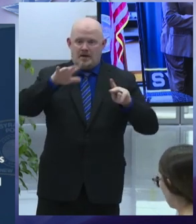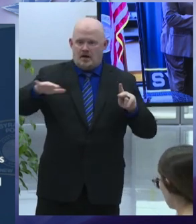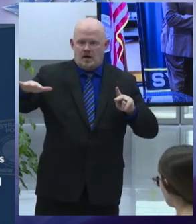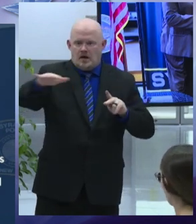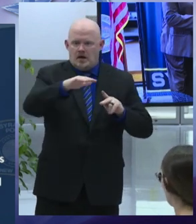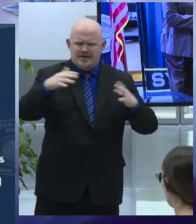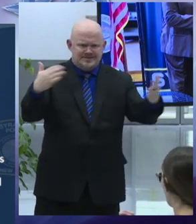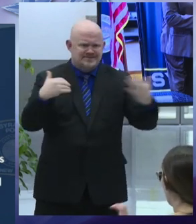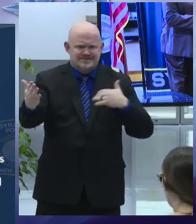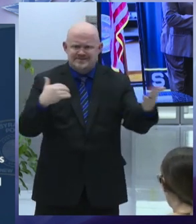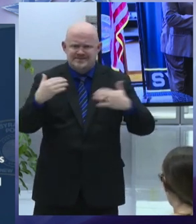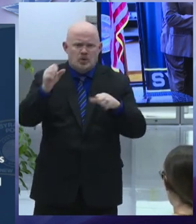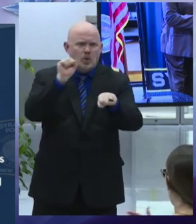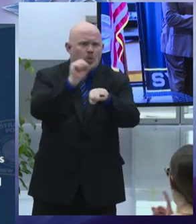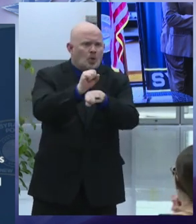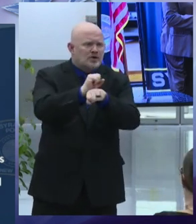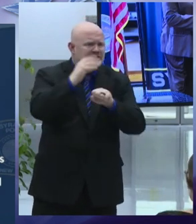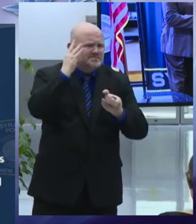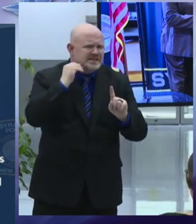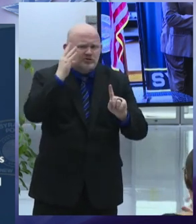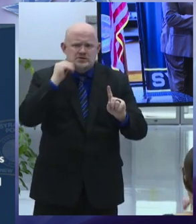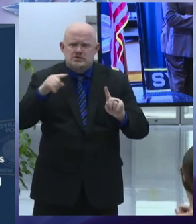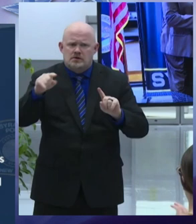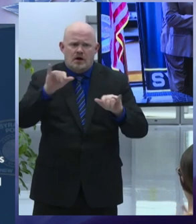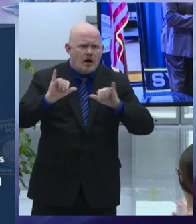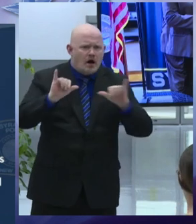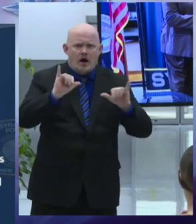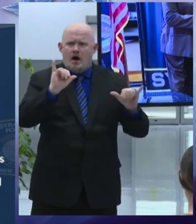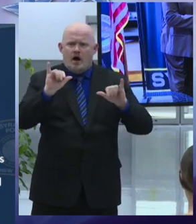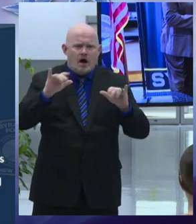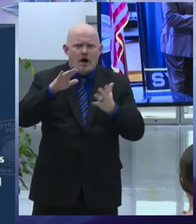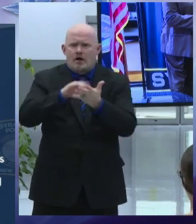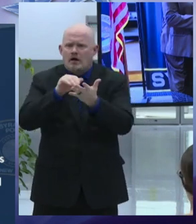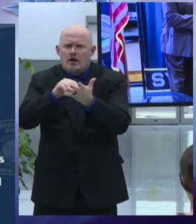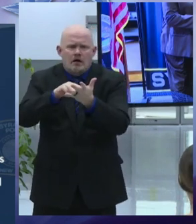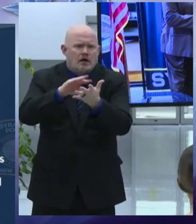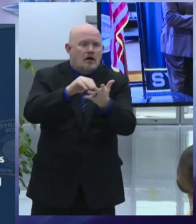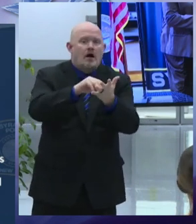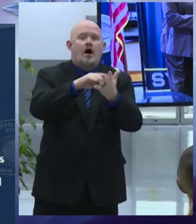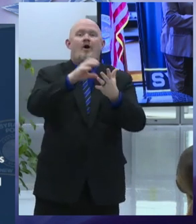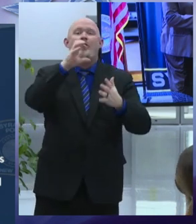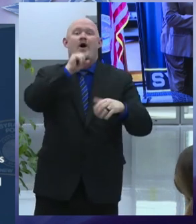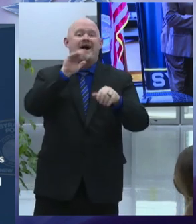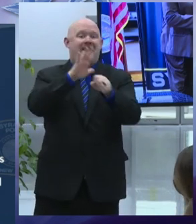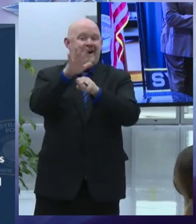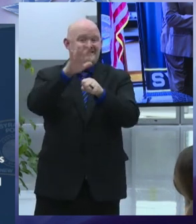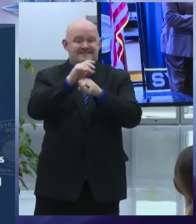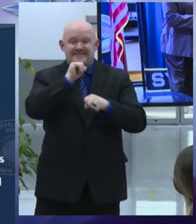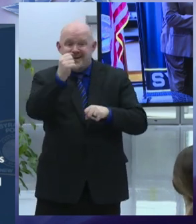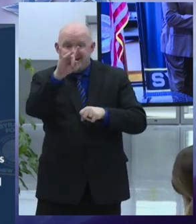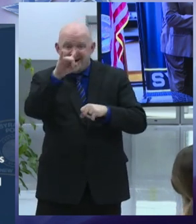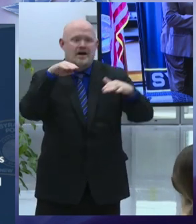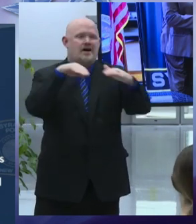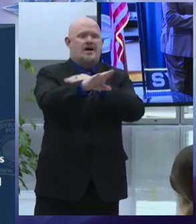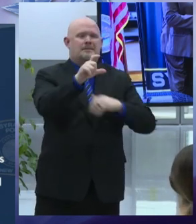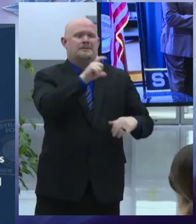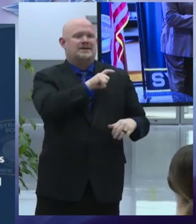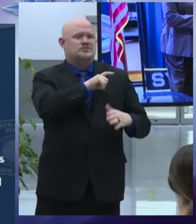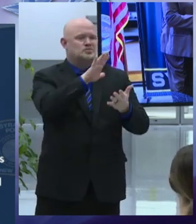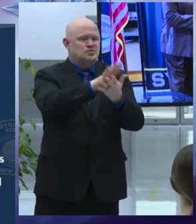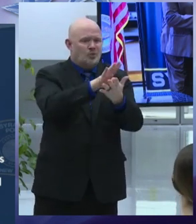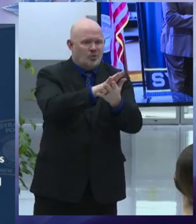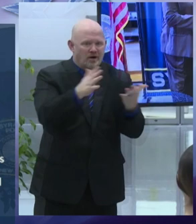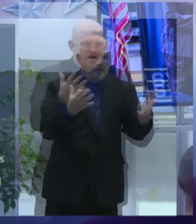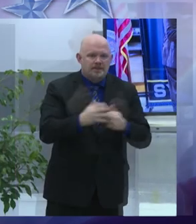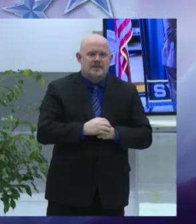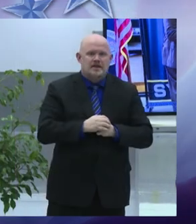also ahead the new york state attorney general's office has confirmed that we will conduct another gun buyback program later this